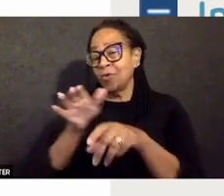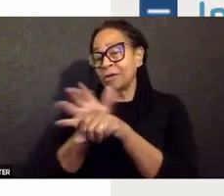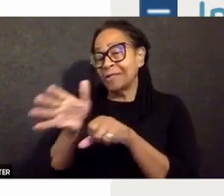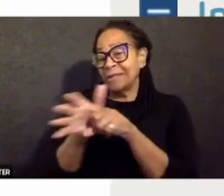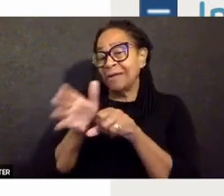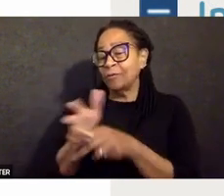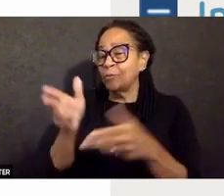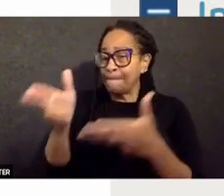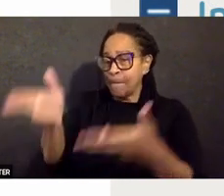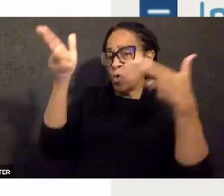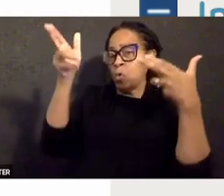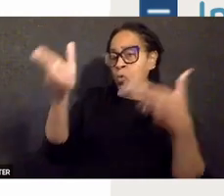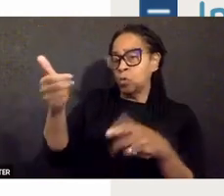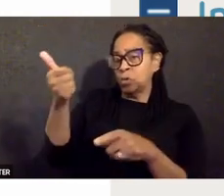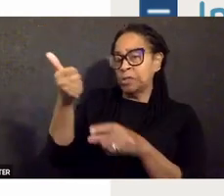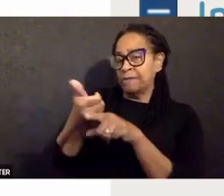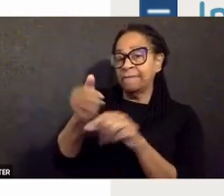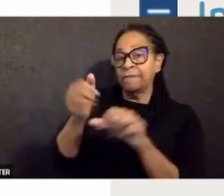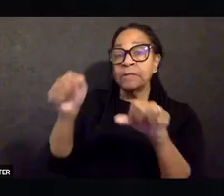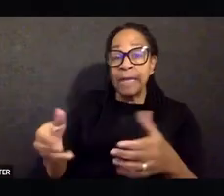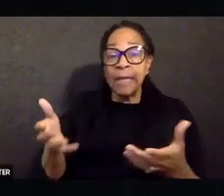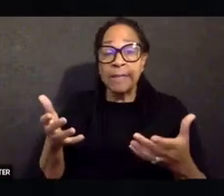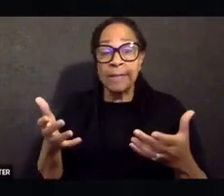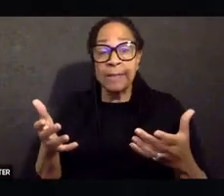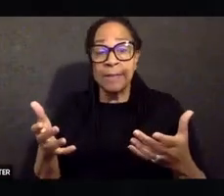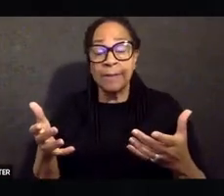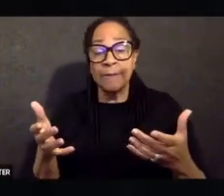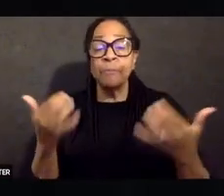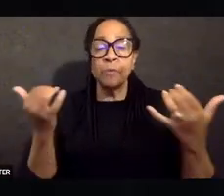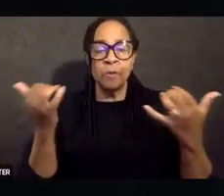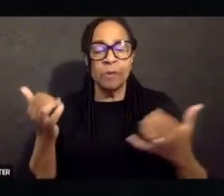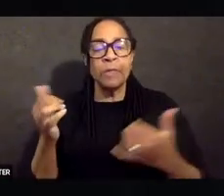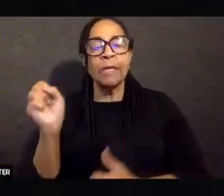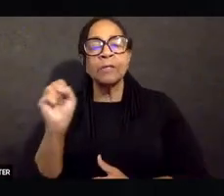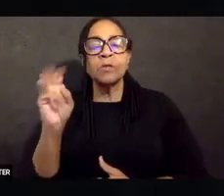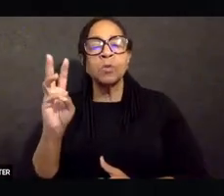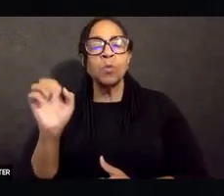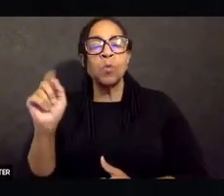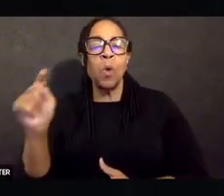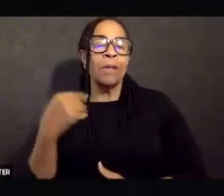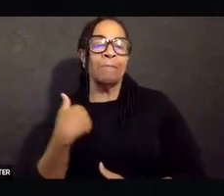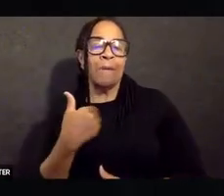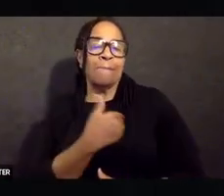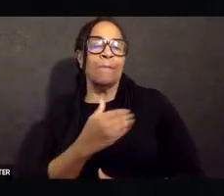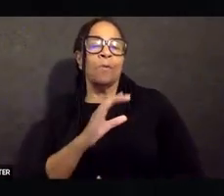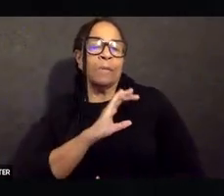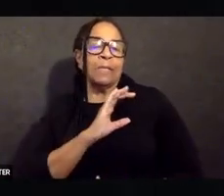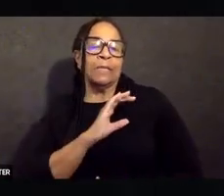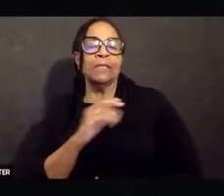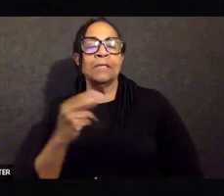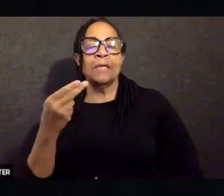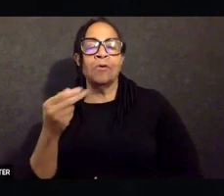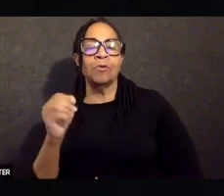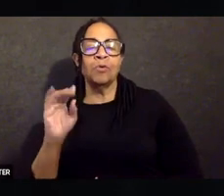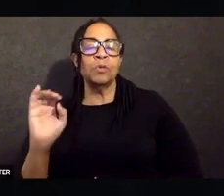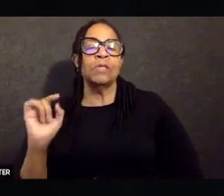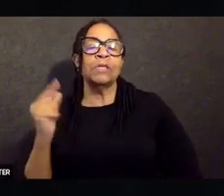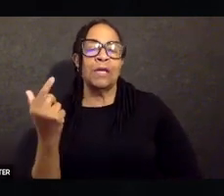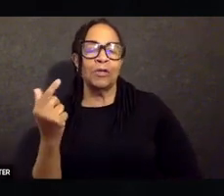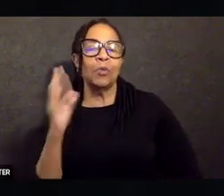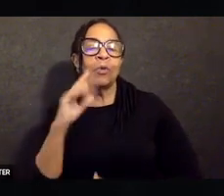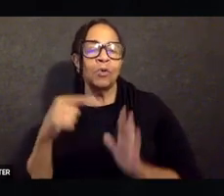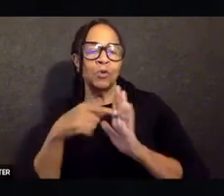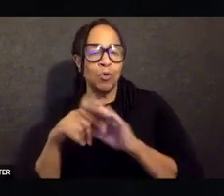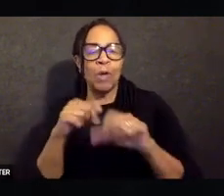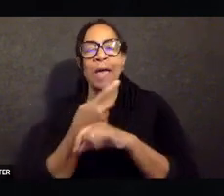to pull the trigger of a handgun. Today, we have a member of the Philadelphia Police Department's SWAT unit, Officer Rich Hoff,